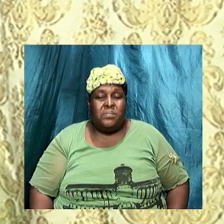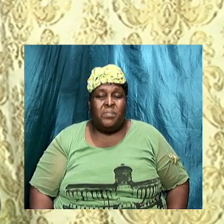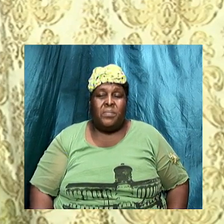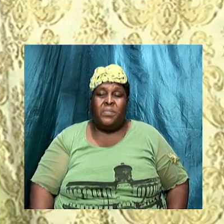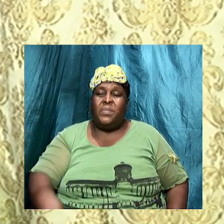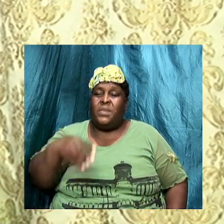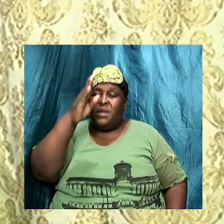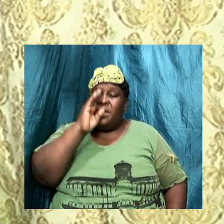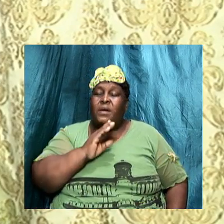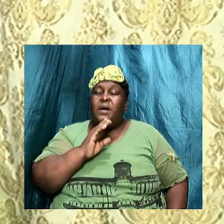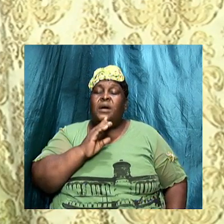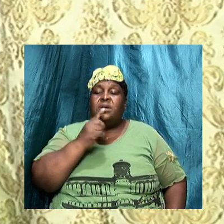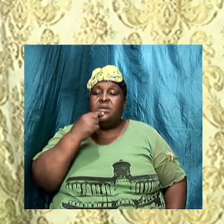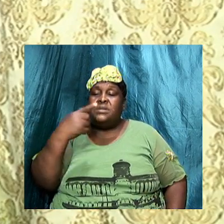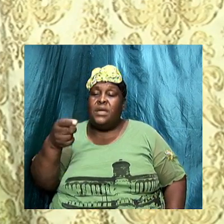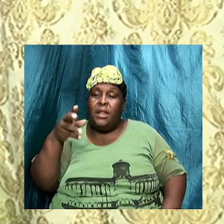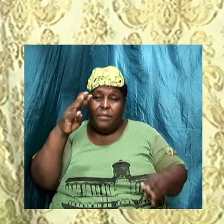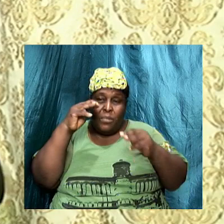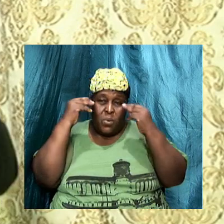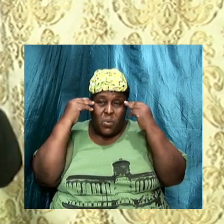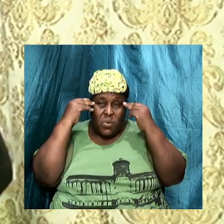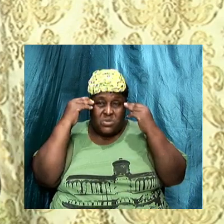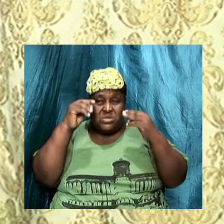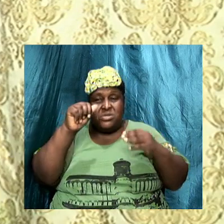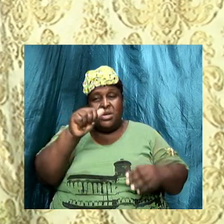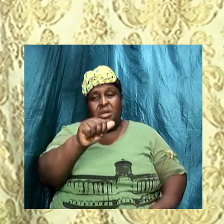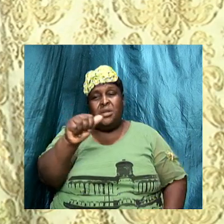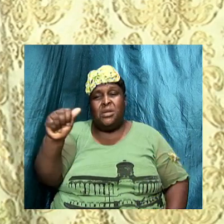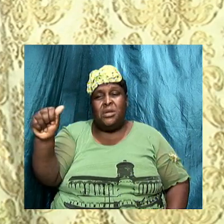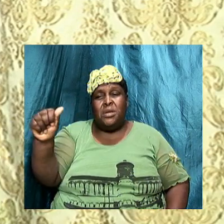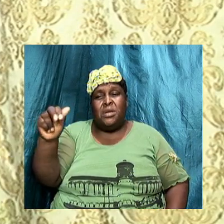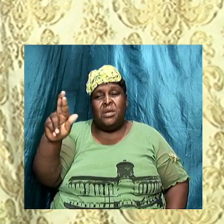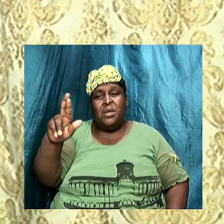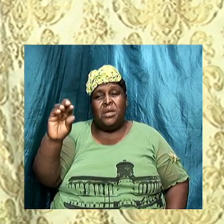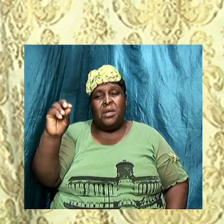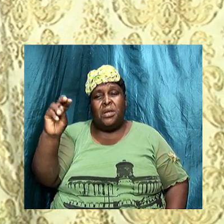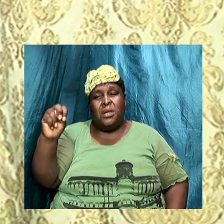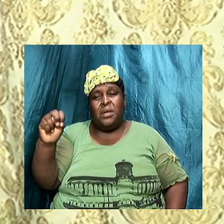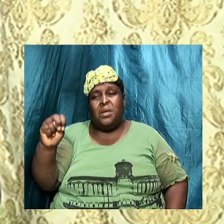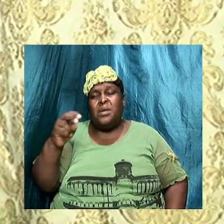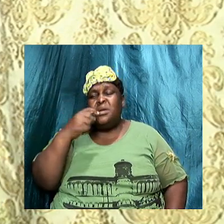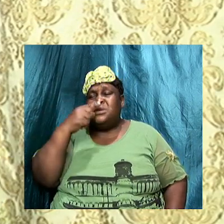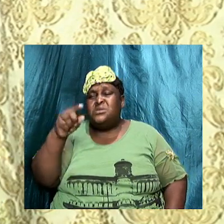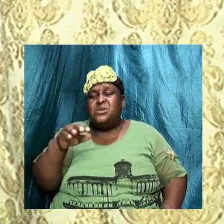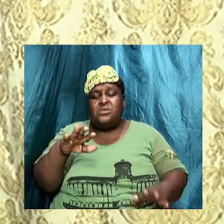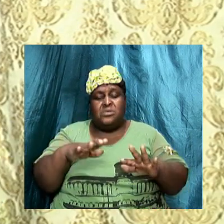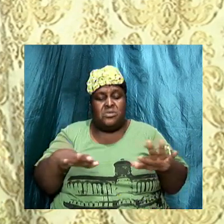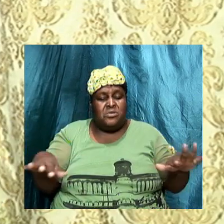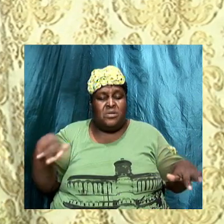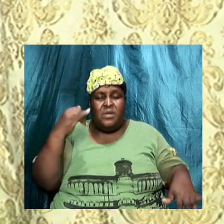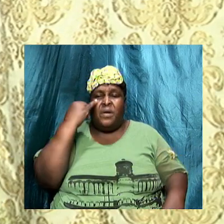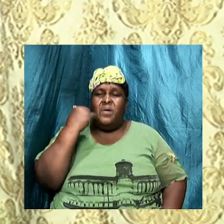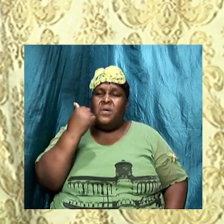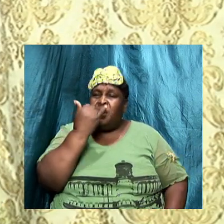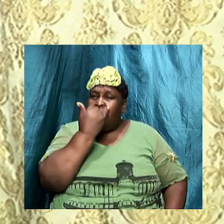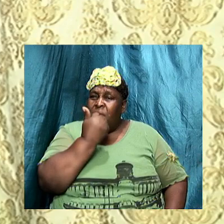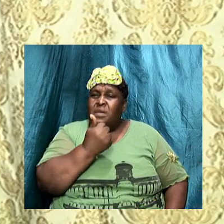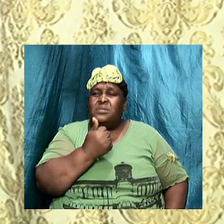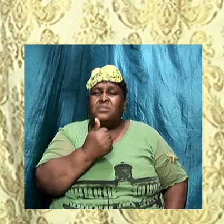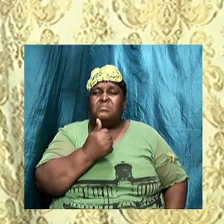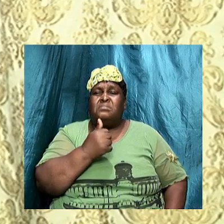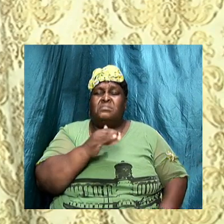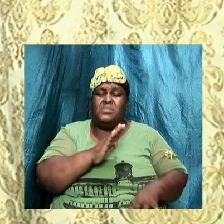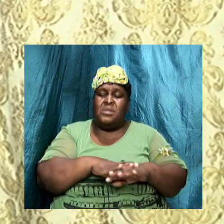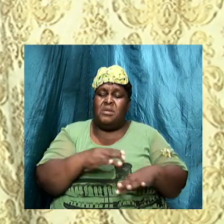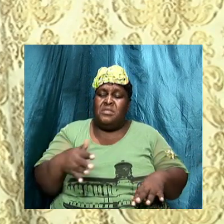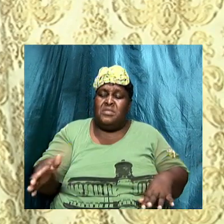God instructed Moses and Aaron, and he said, Say to the children of Israel. He was instructing them on the things